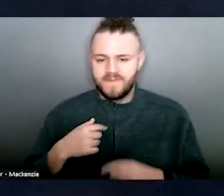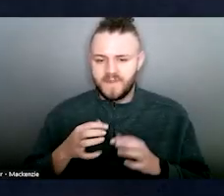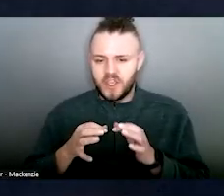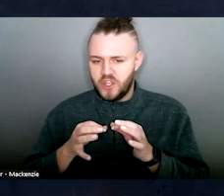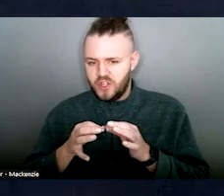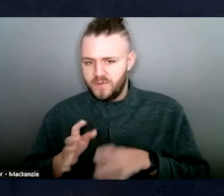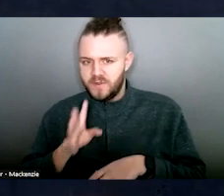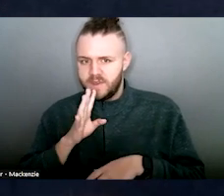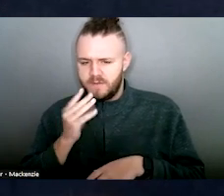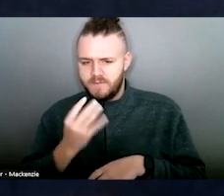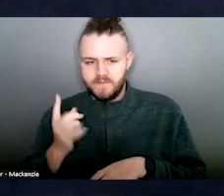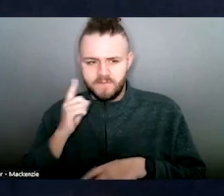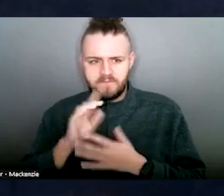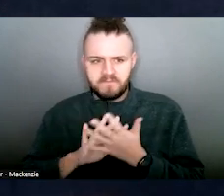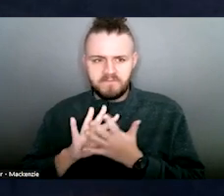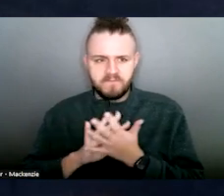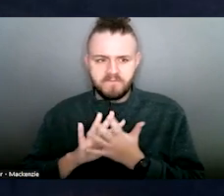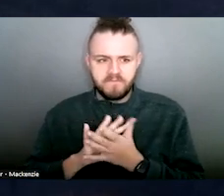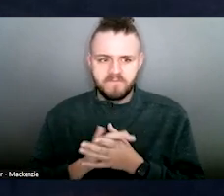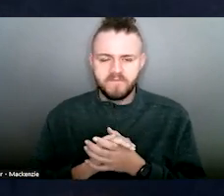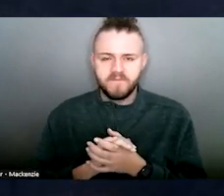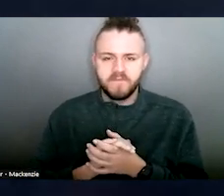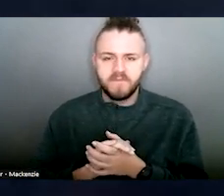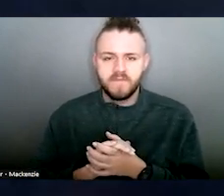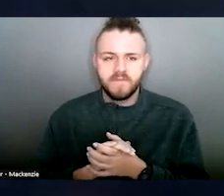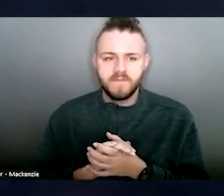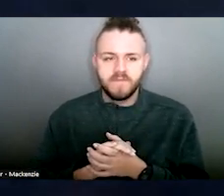I've been ready to do this since 3.30 this morning.